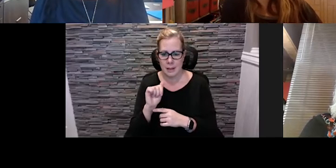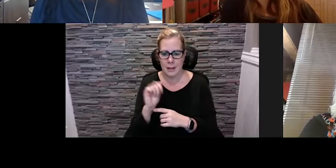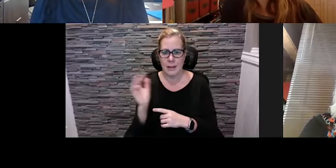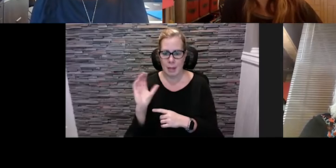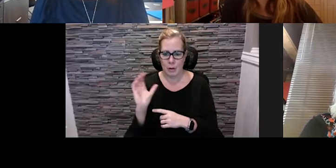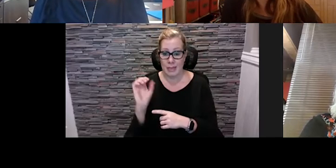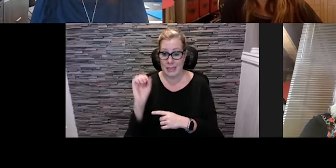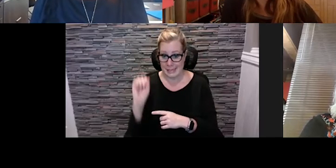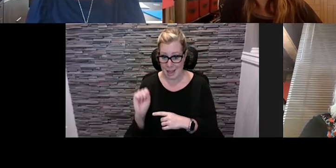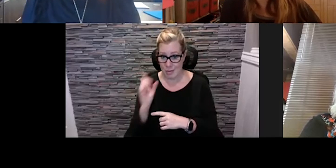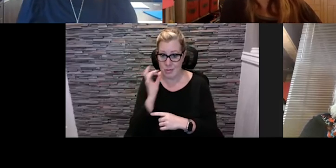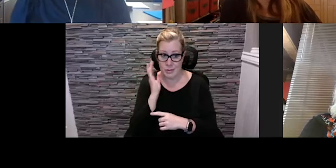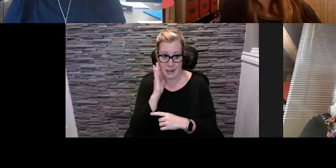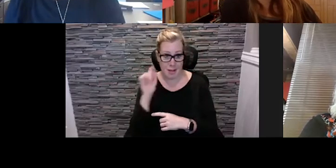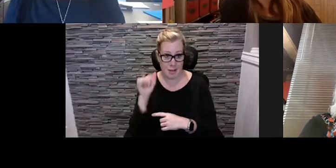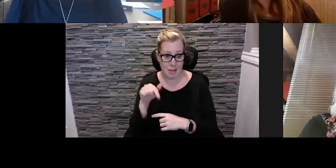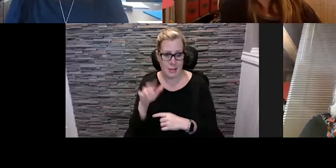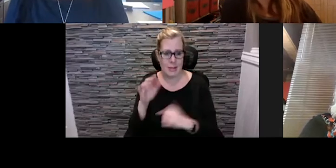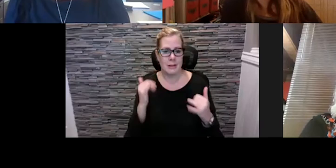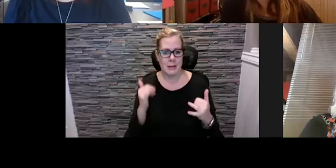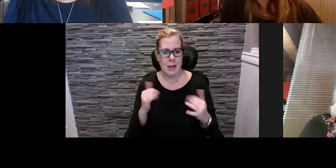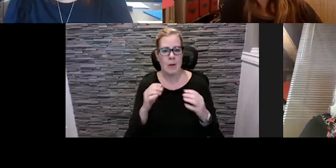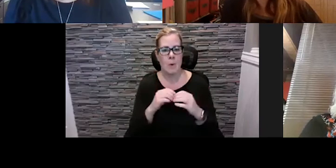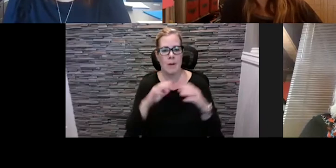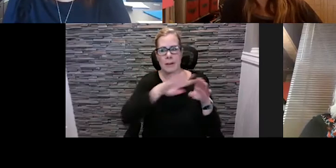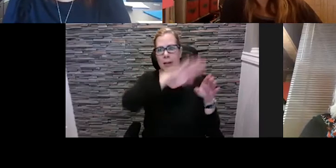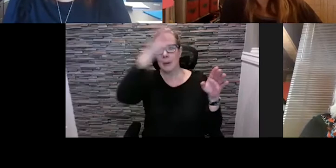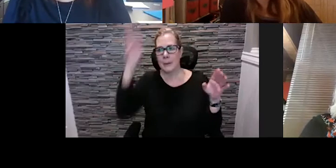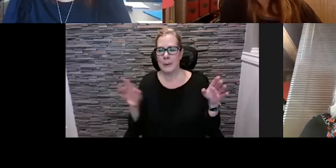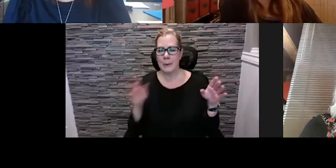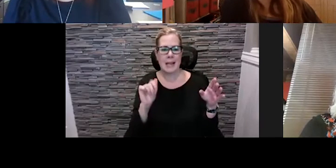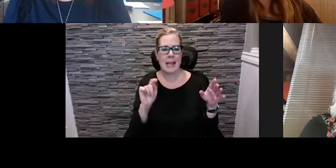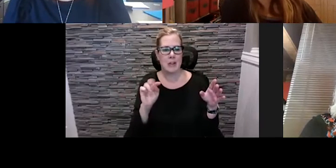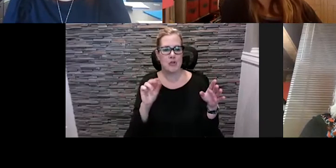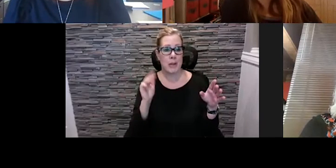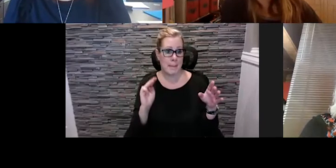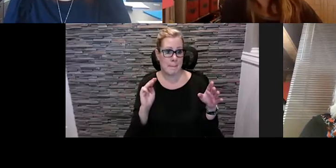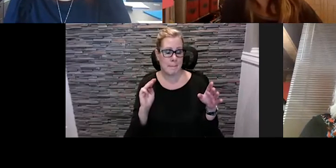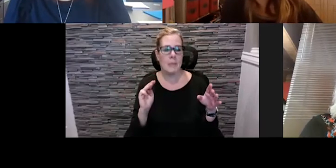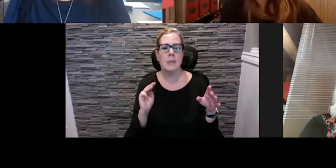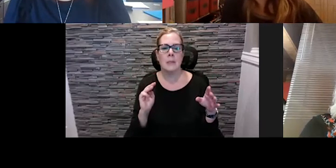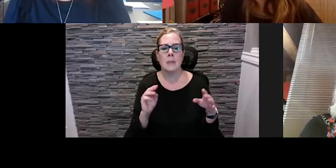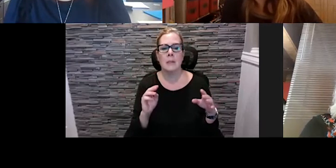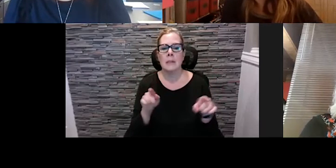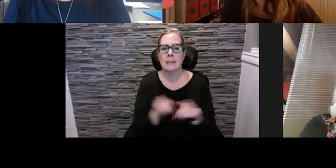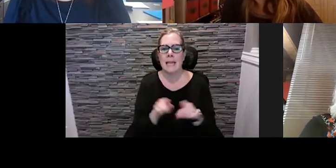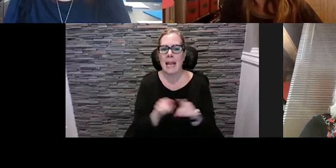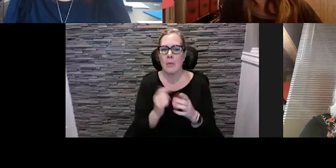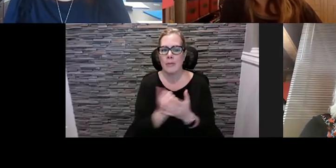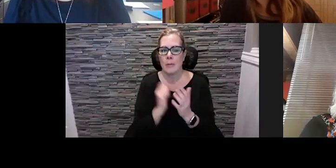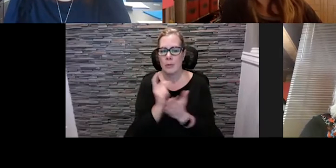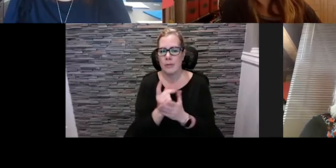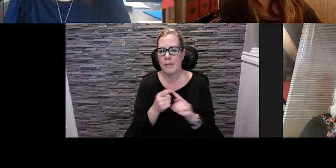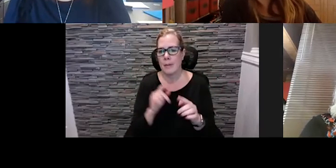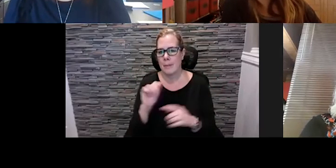hotel here in calgary where it's an atrium complex and we've received also um approval from alberta